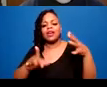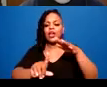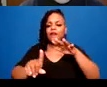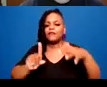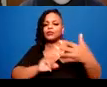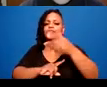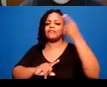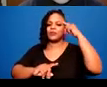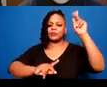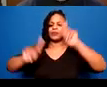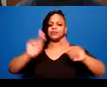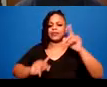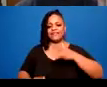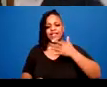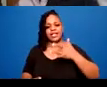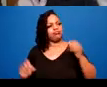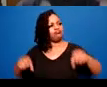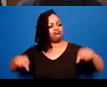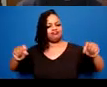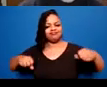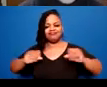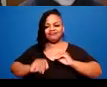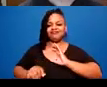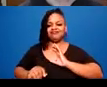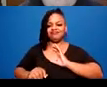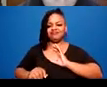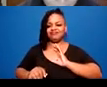each and every contact at the agency.